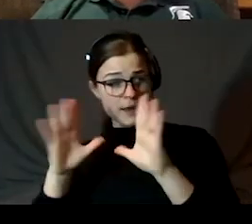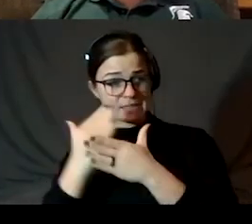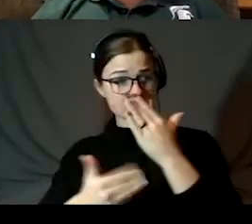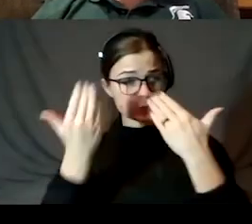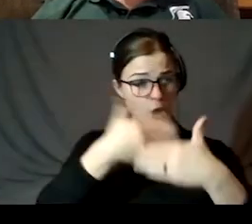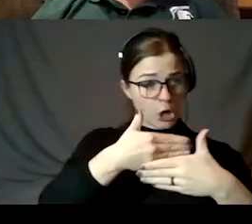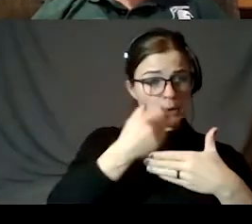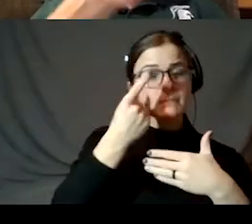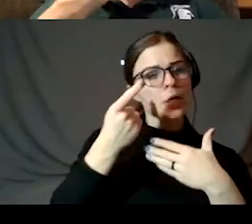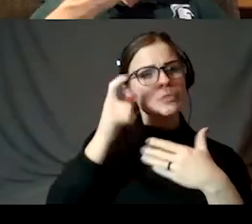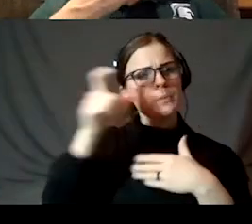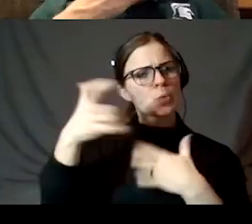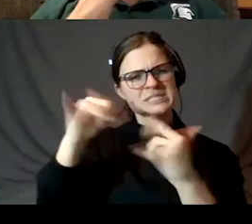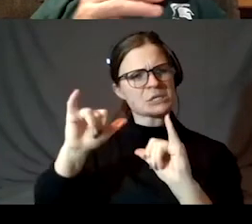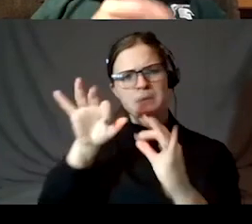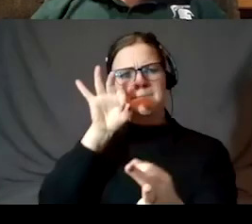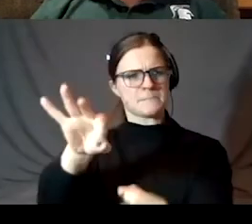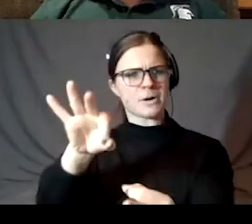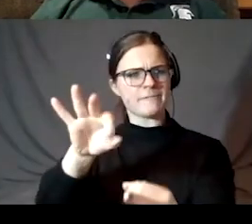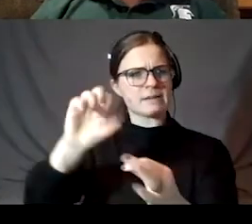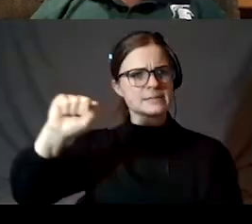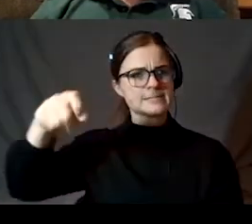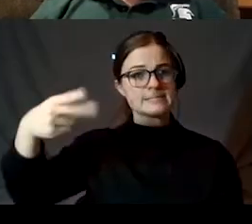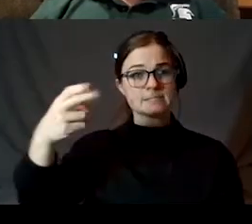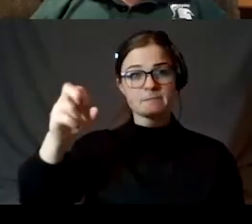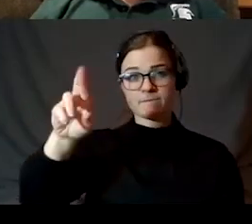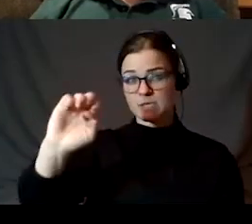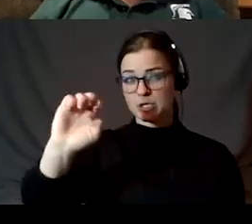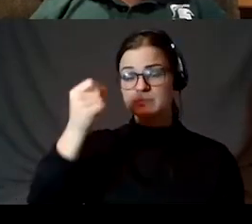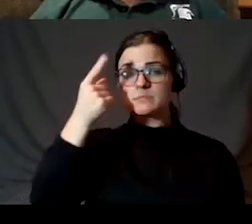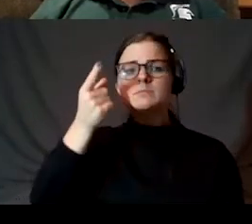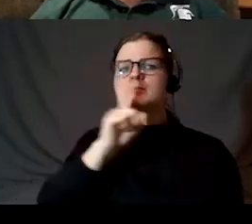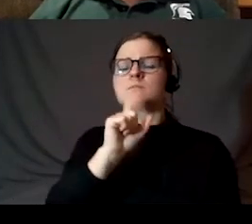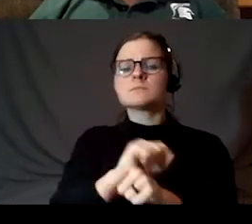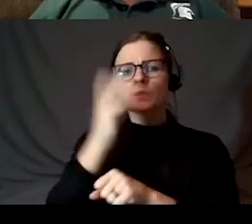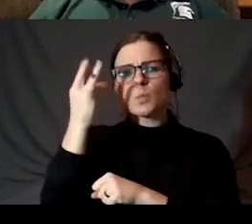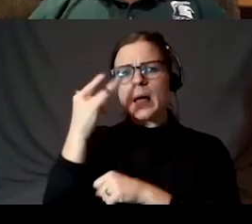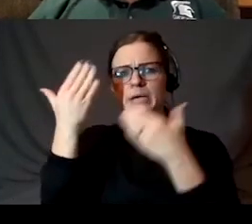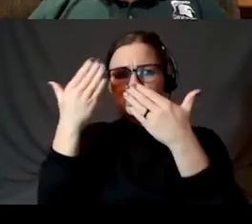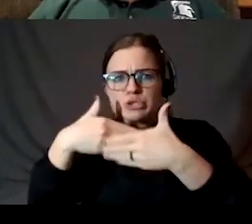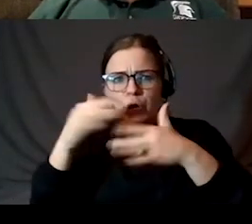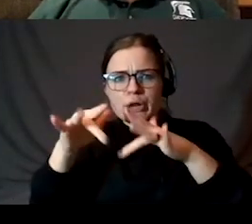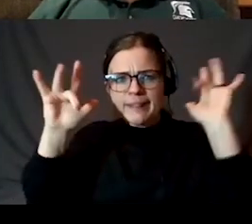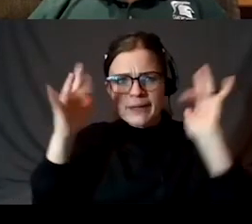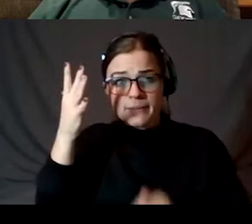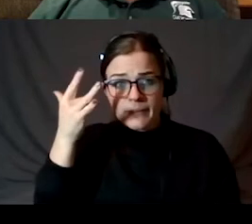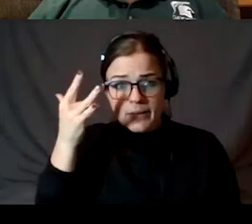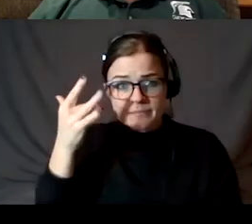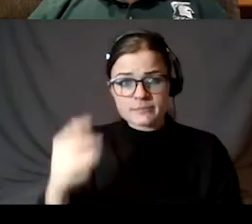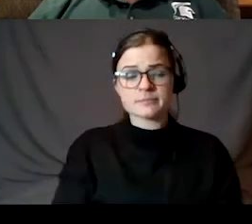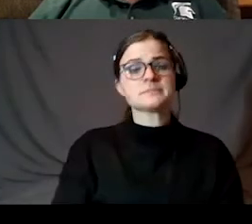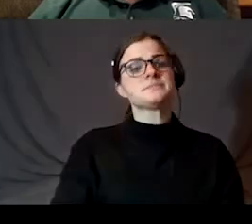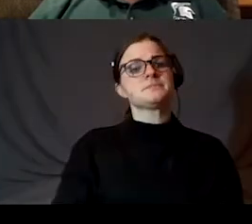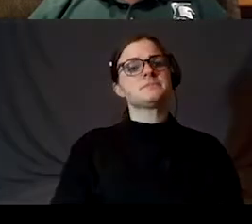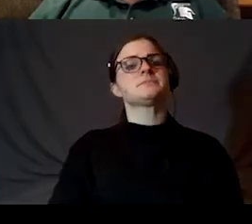perfect sphere. Okay. But what are the true reasons for these dark and light features? That came about with